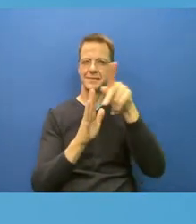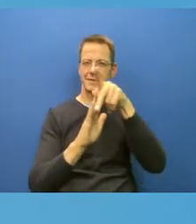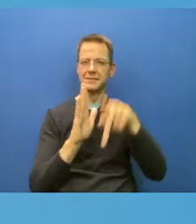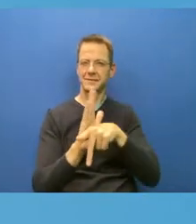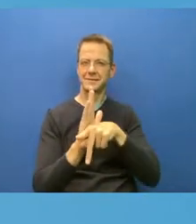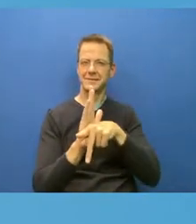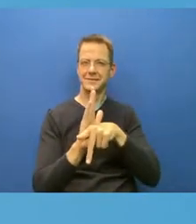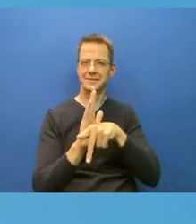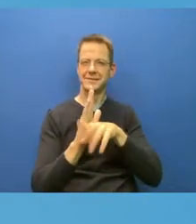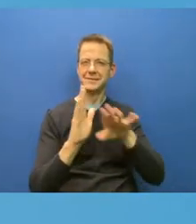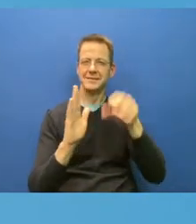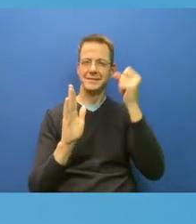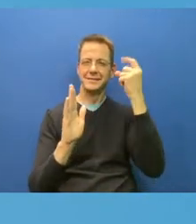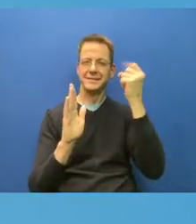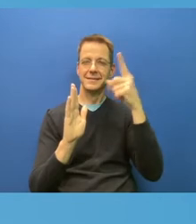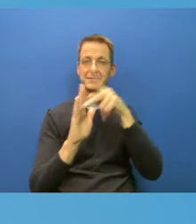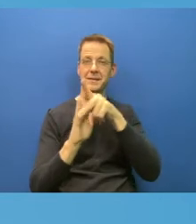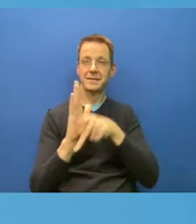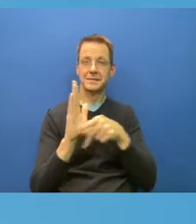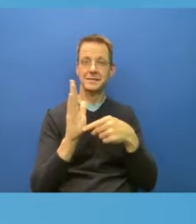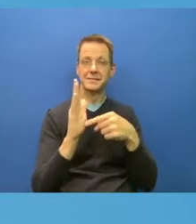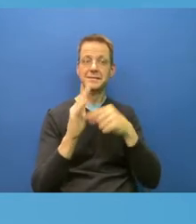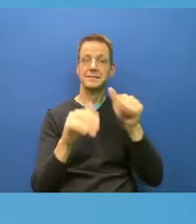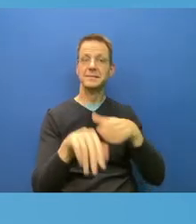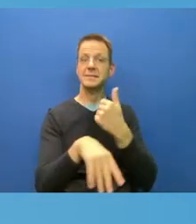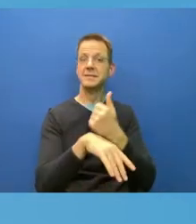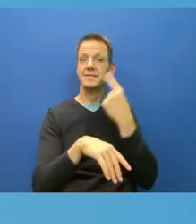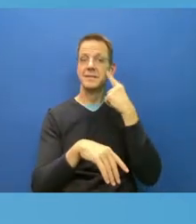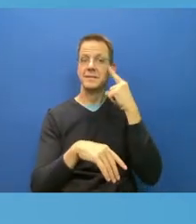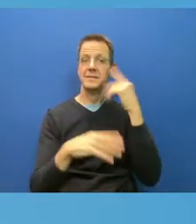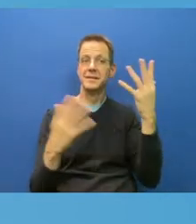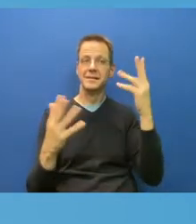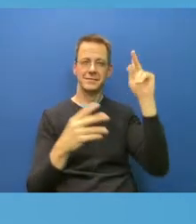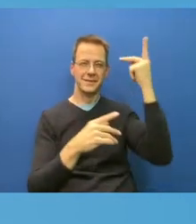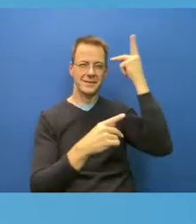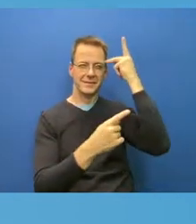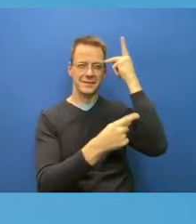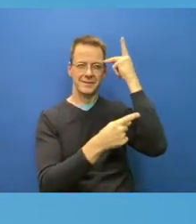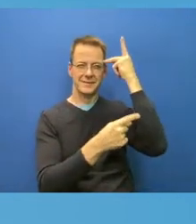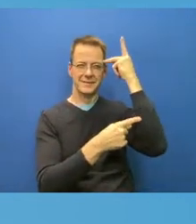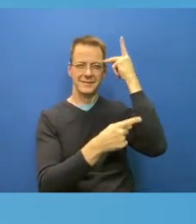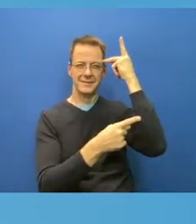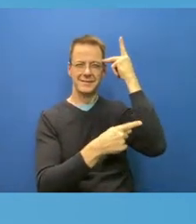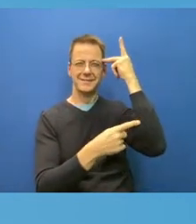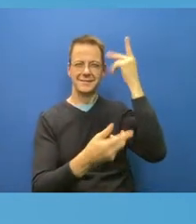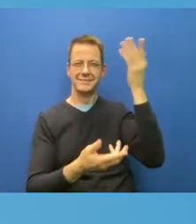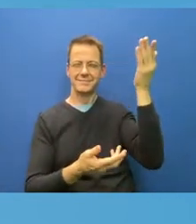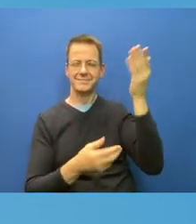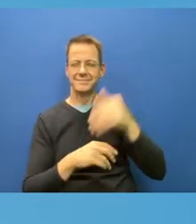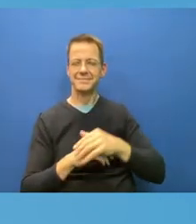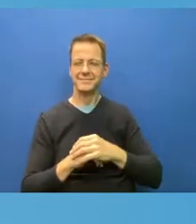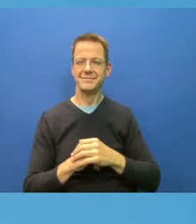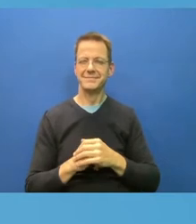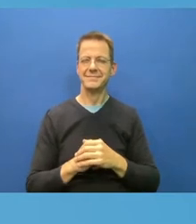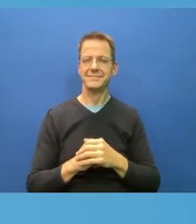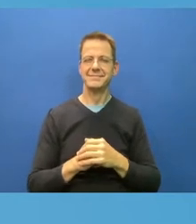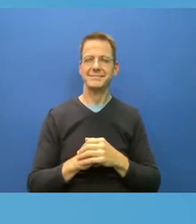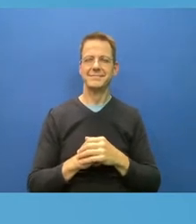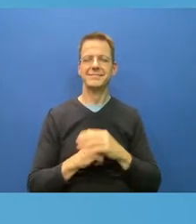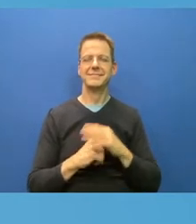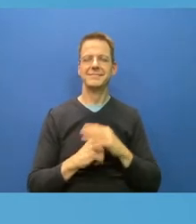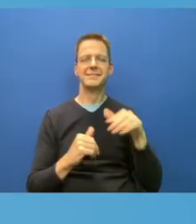You know, I firmly believe that that cabinets and politicians are no different than a board of directors in a large corporation,